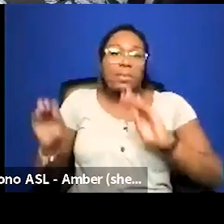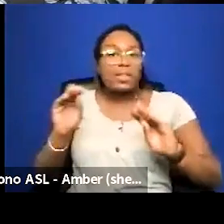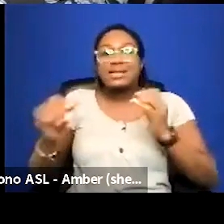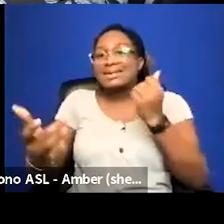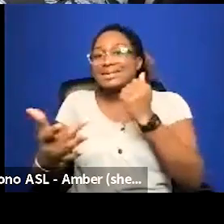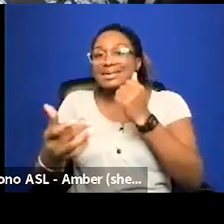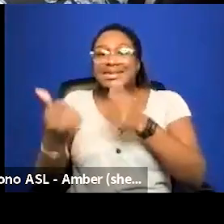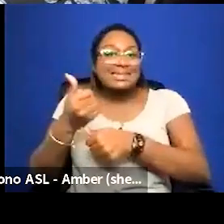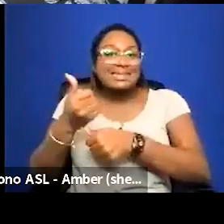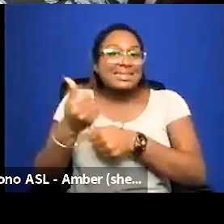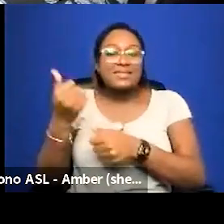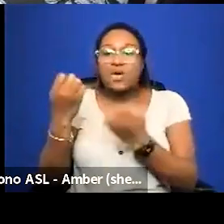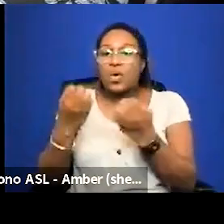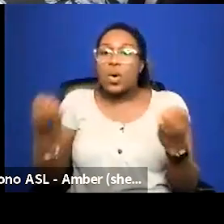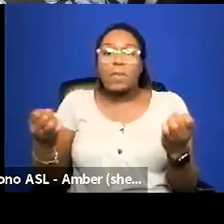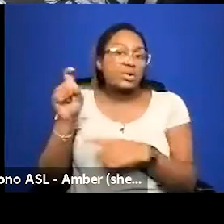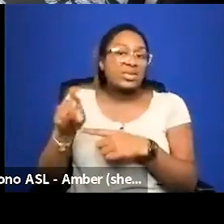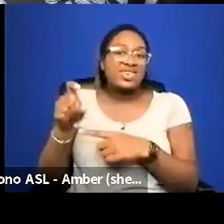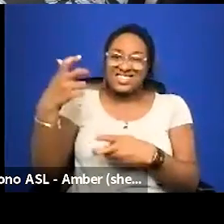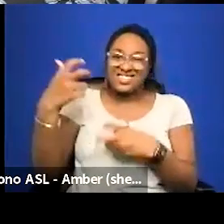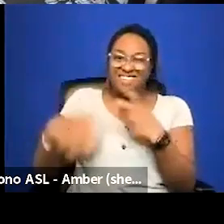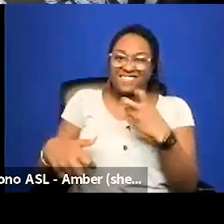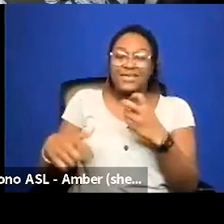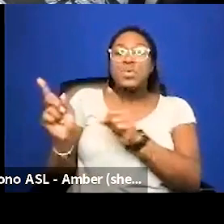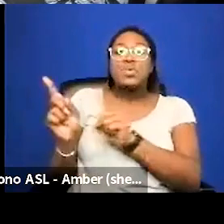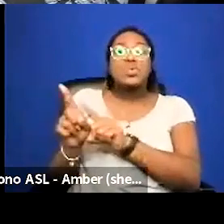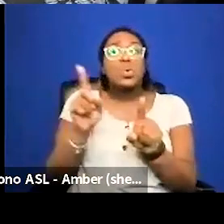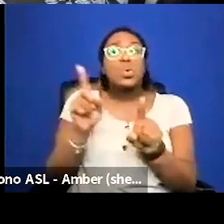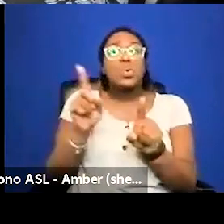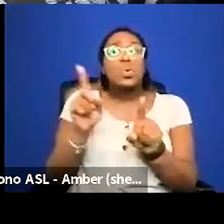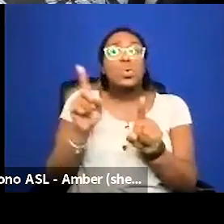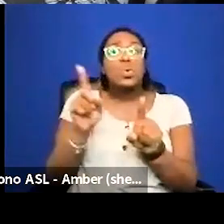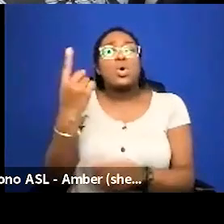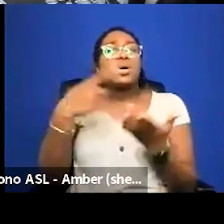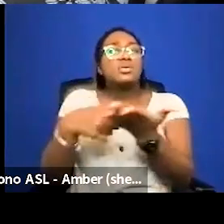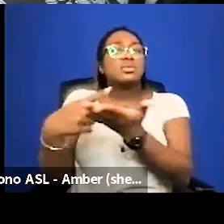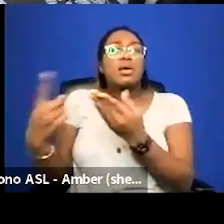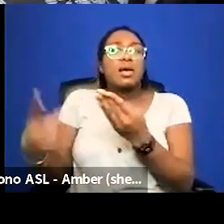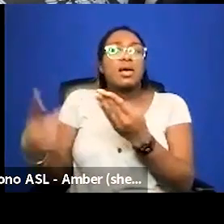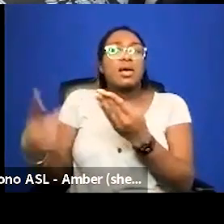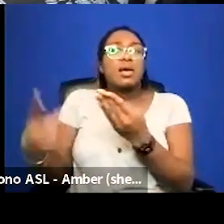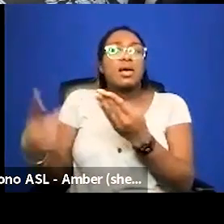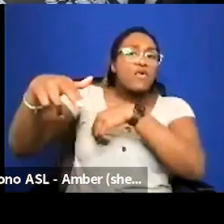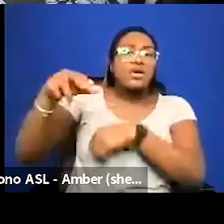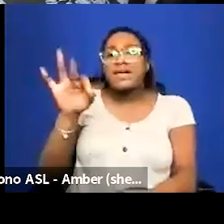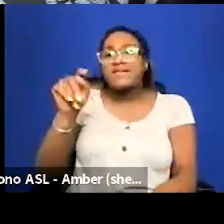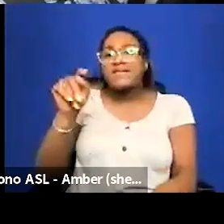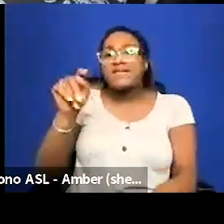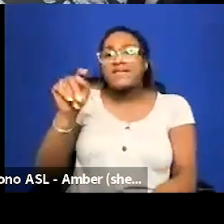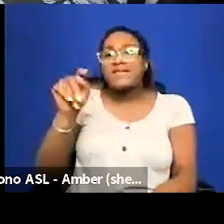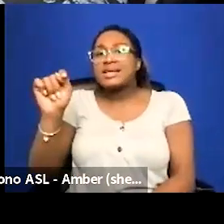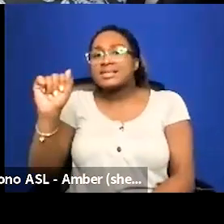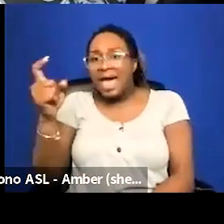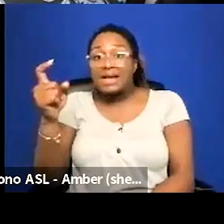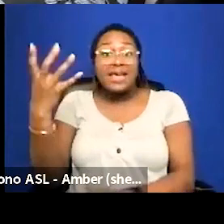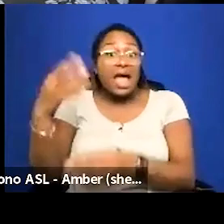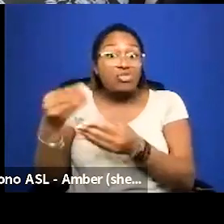need um how hard and also we should always talk about you know what we often refer to as the fat tax the extra money it costs